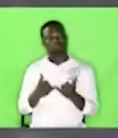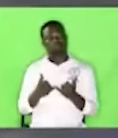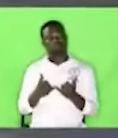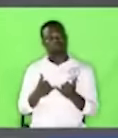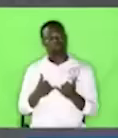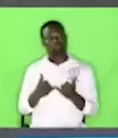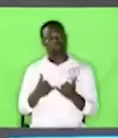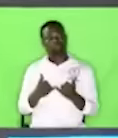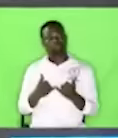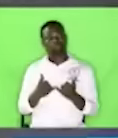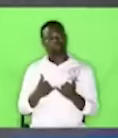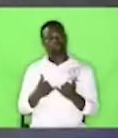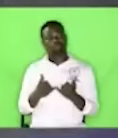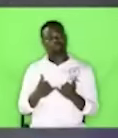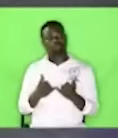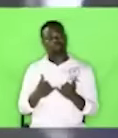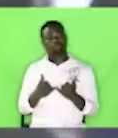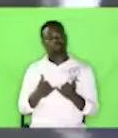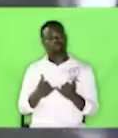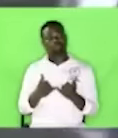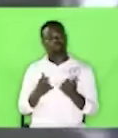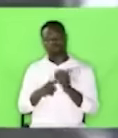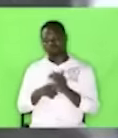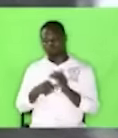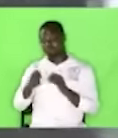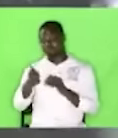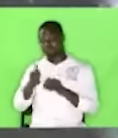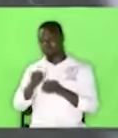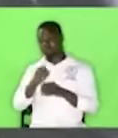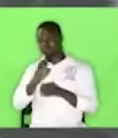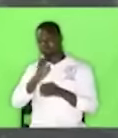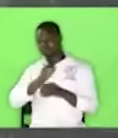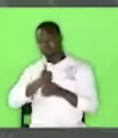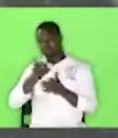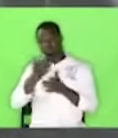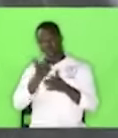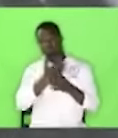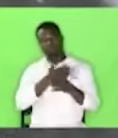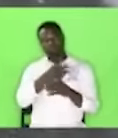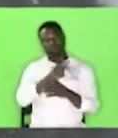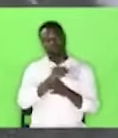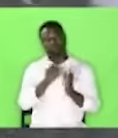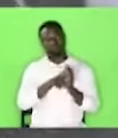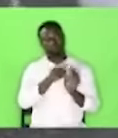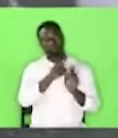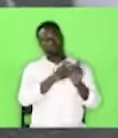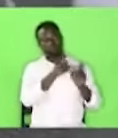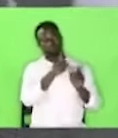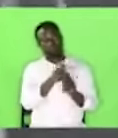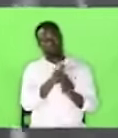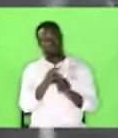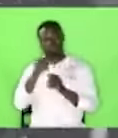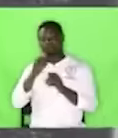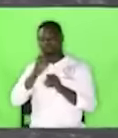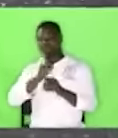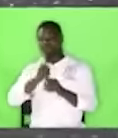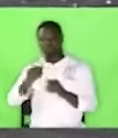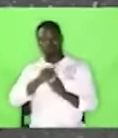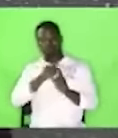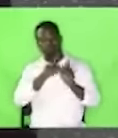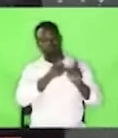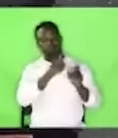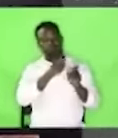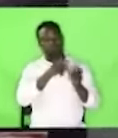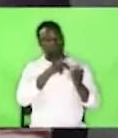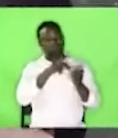disturb Peter and the rest they organized them and they asked them this question as chapter 4